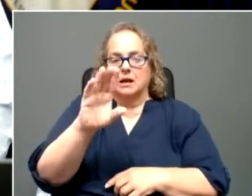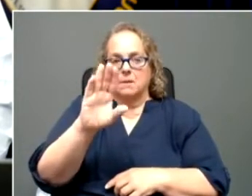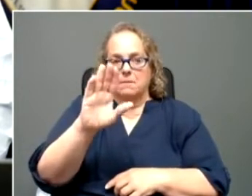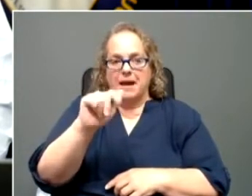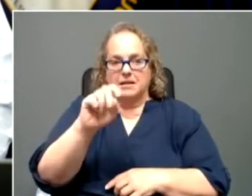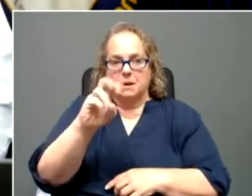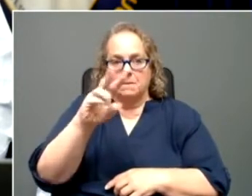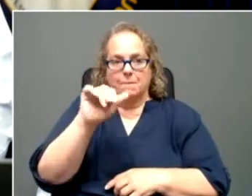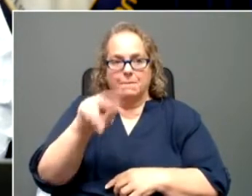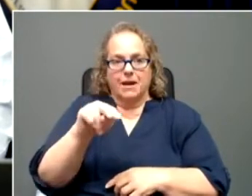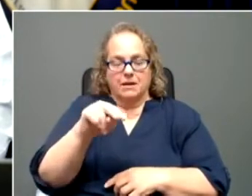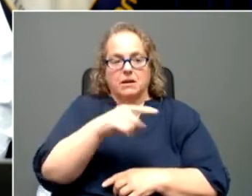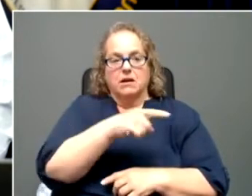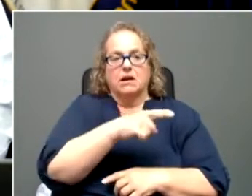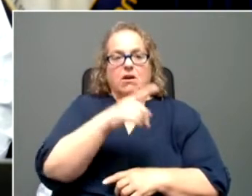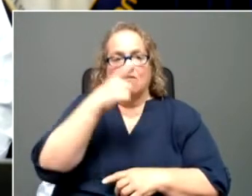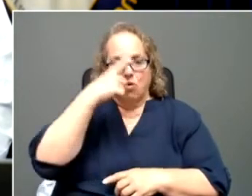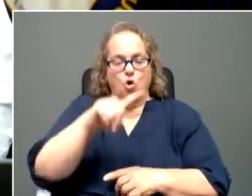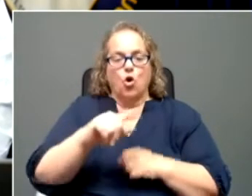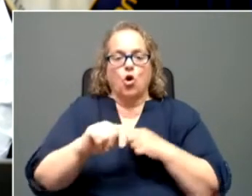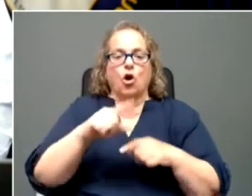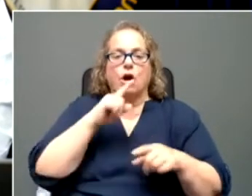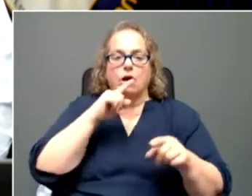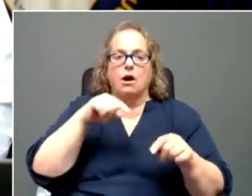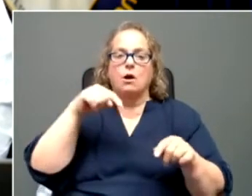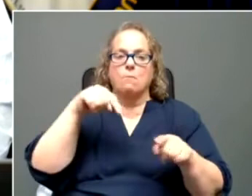investigation that led to that? Thank you.